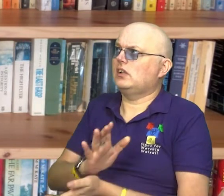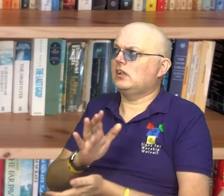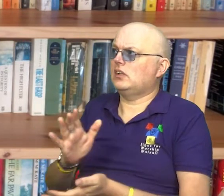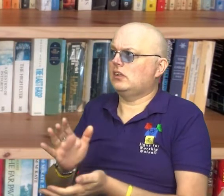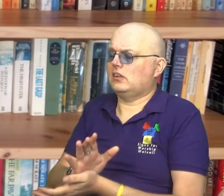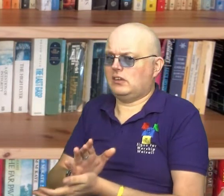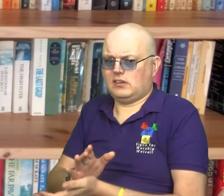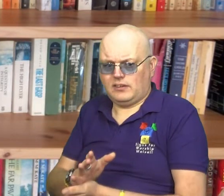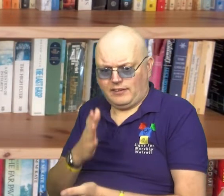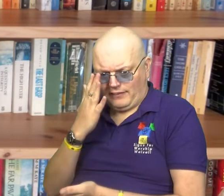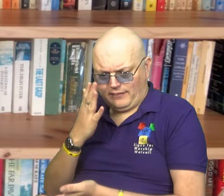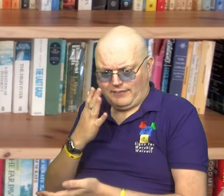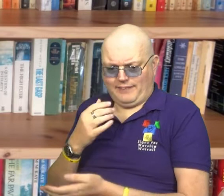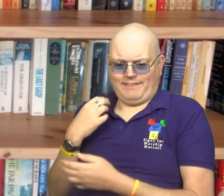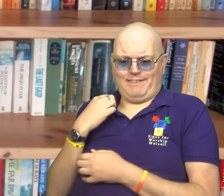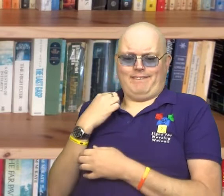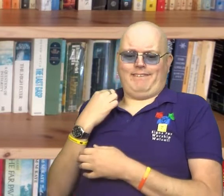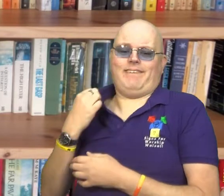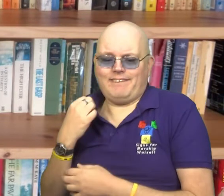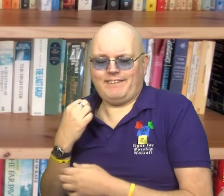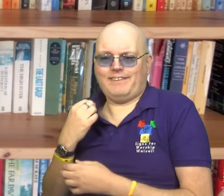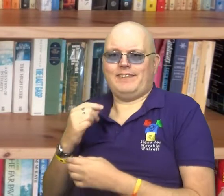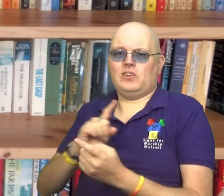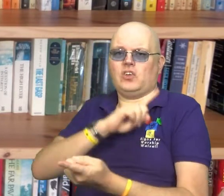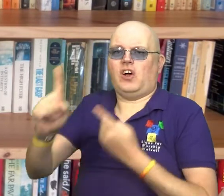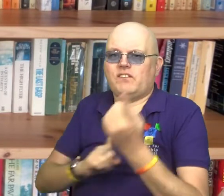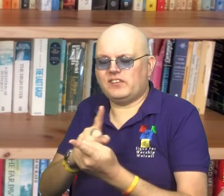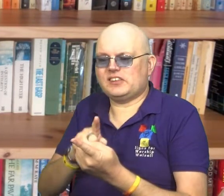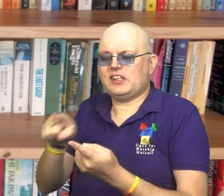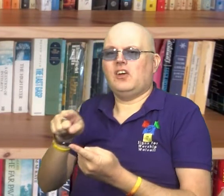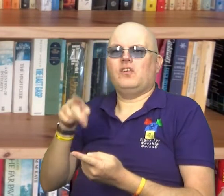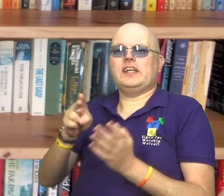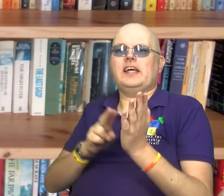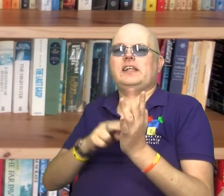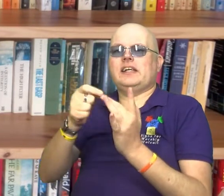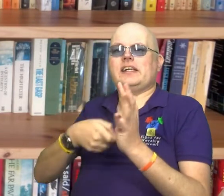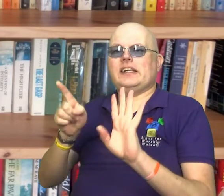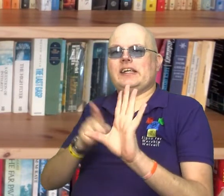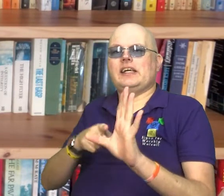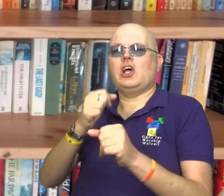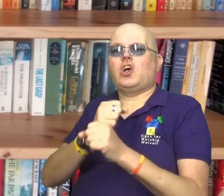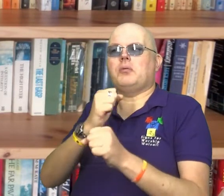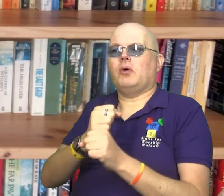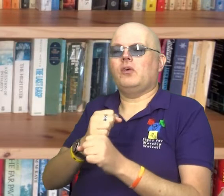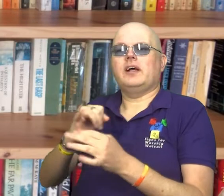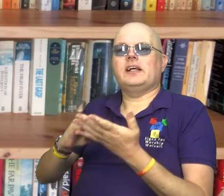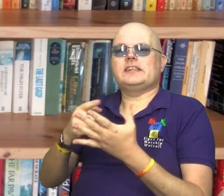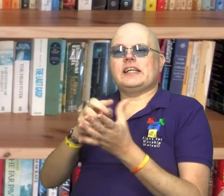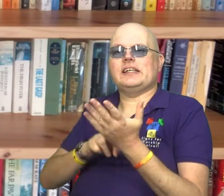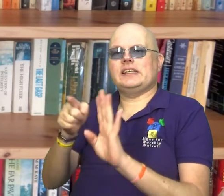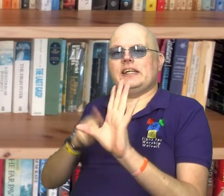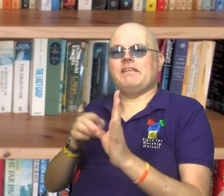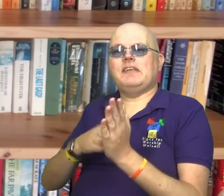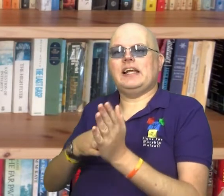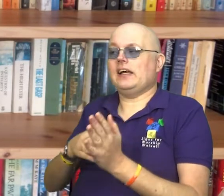I felt. I was dragged to an Alpha conference where Nicky Gumbel and Sandy Miller, two of the